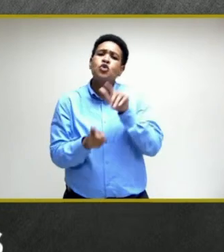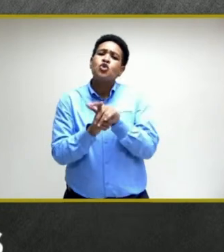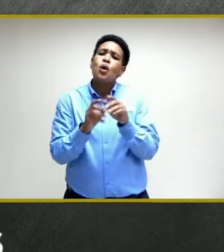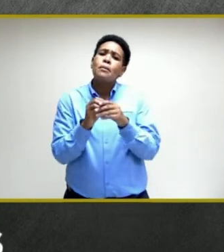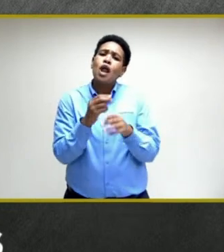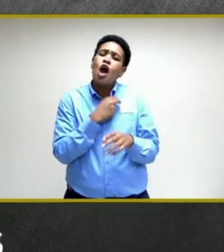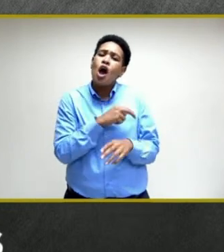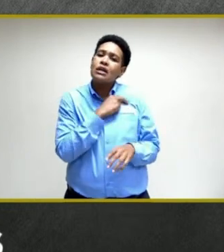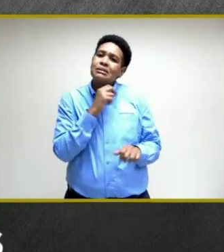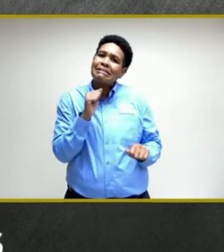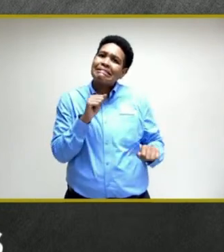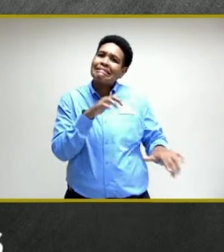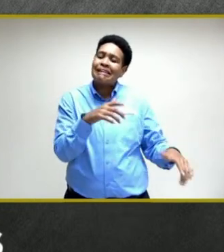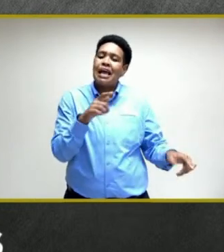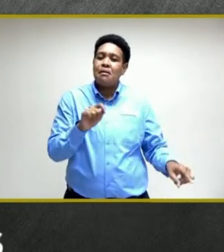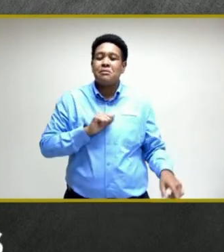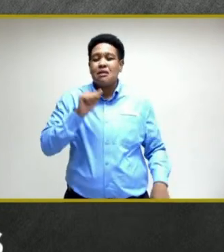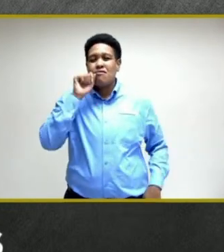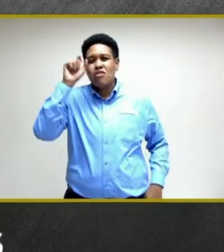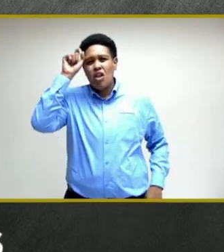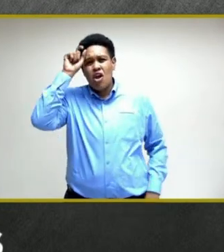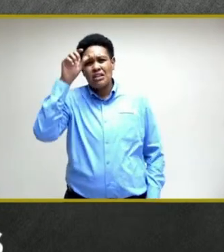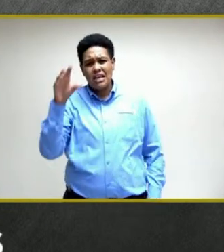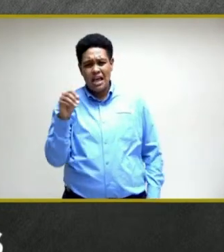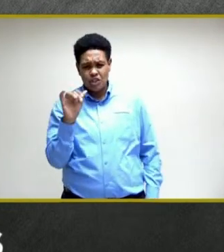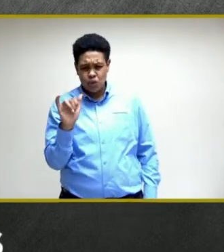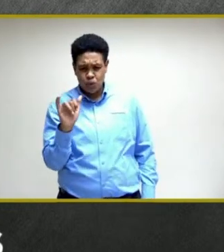and I understand it was also